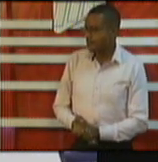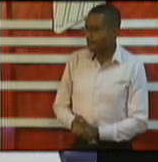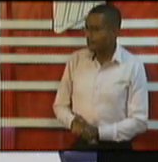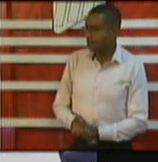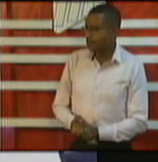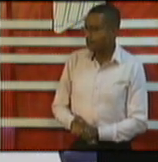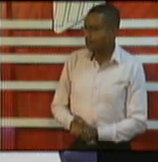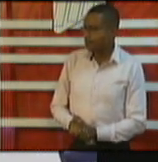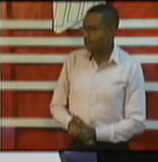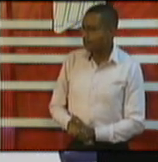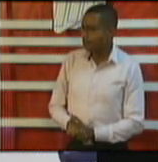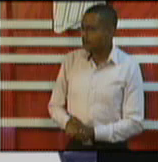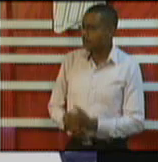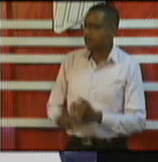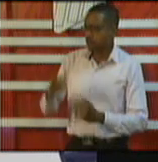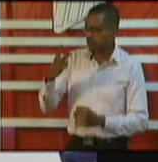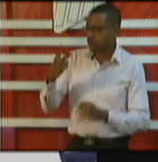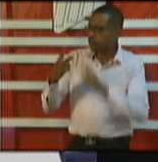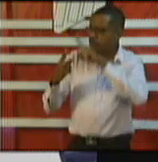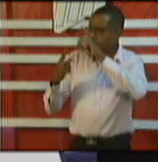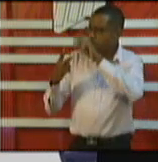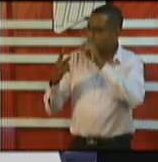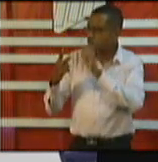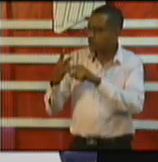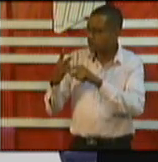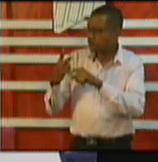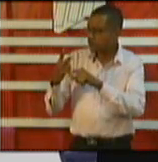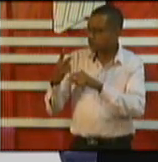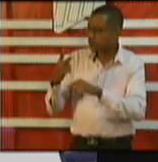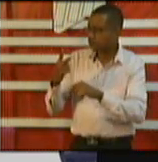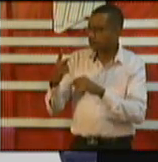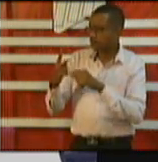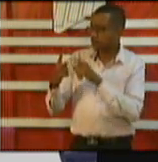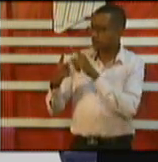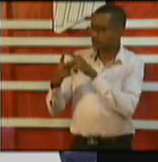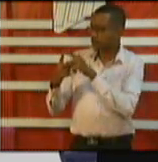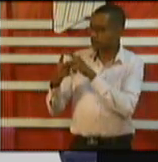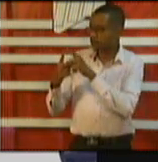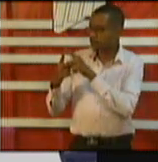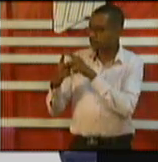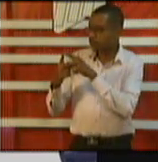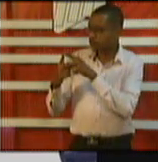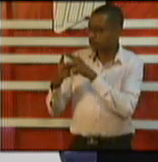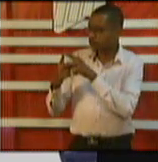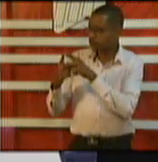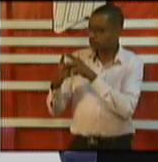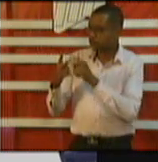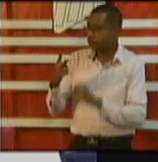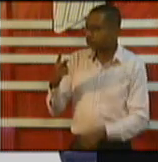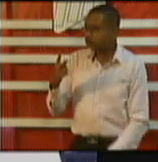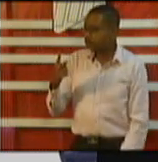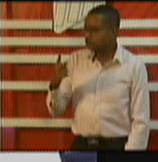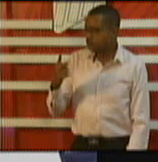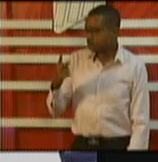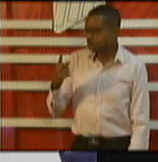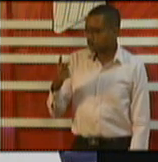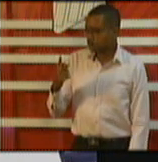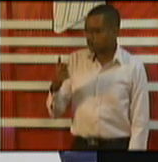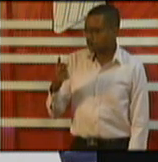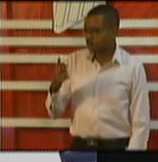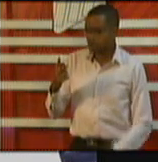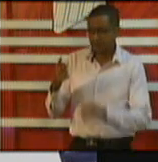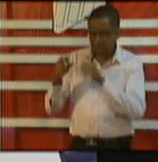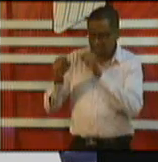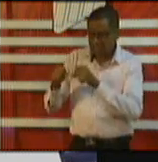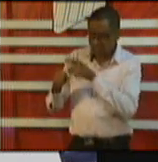I have two questions first either the Minister of Health or the Chief Medical Officer would you be